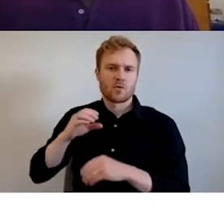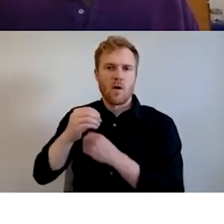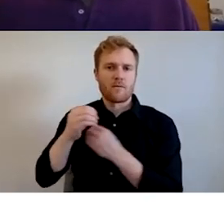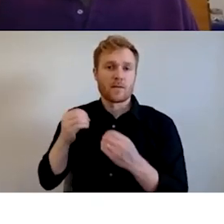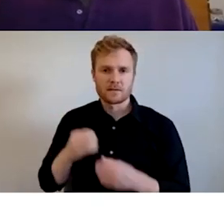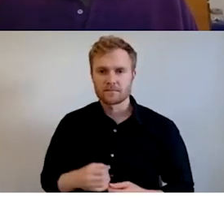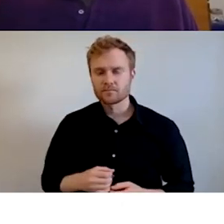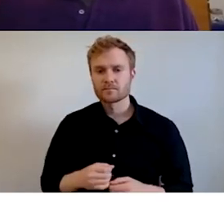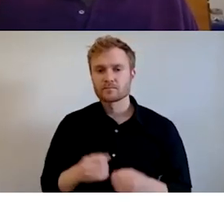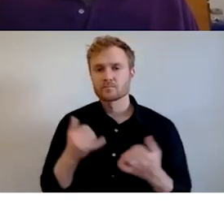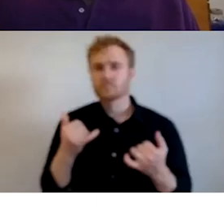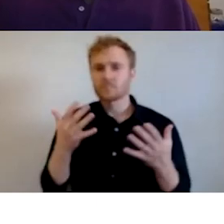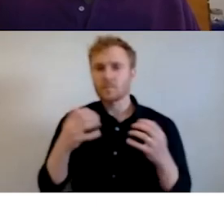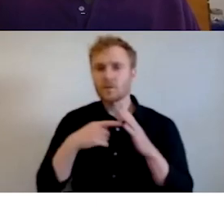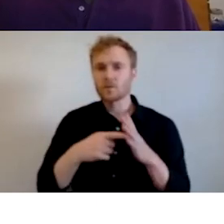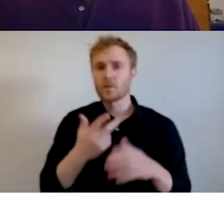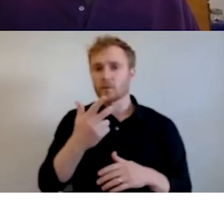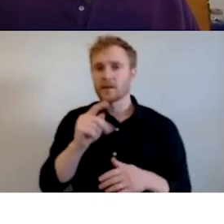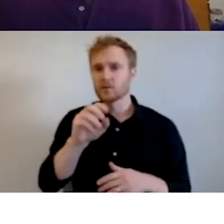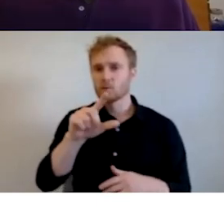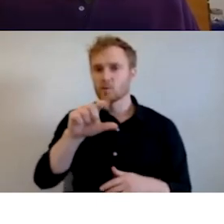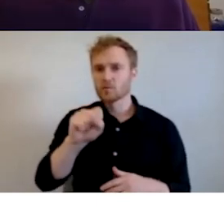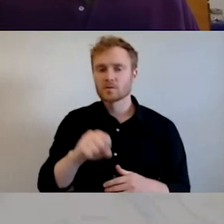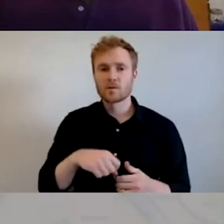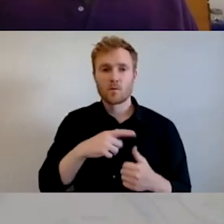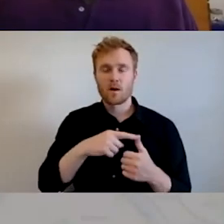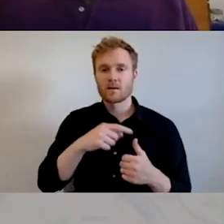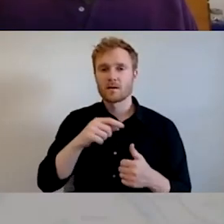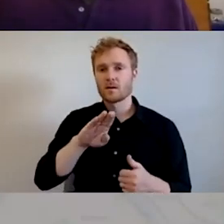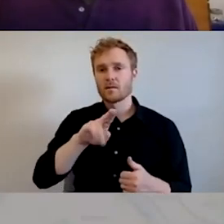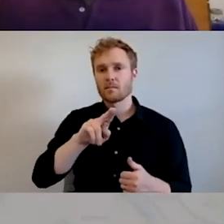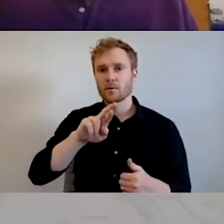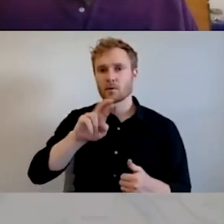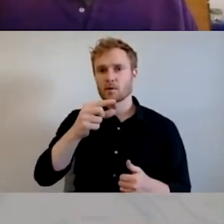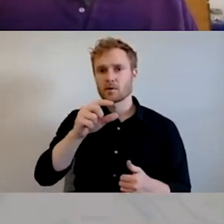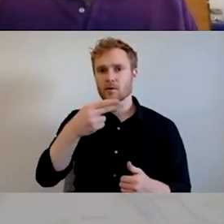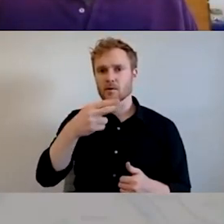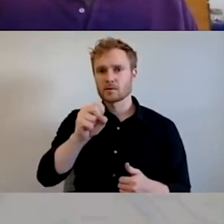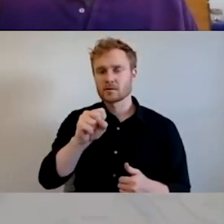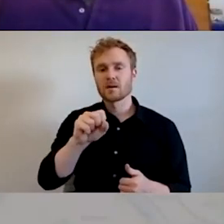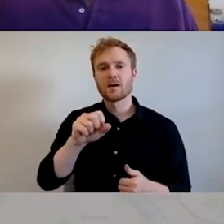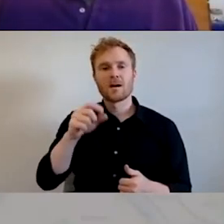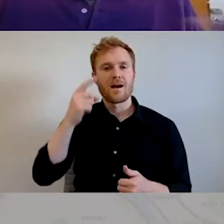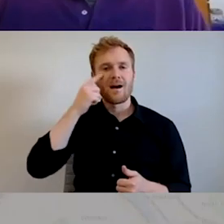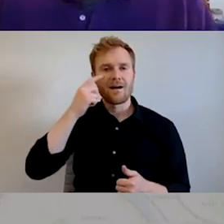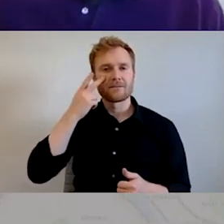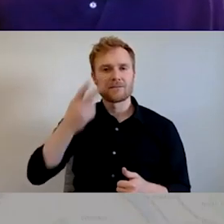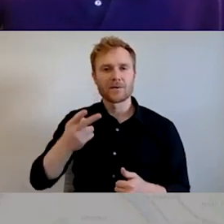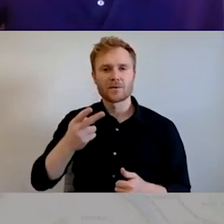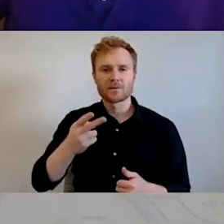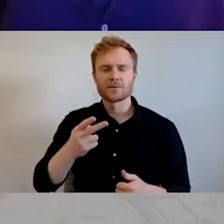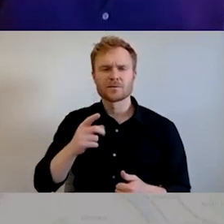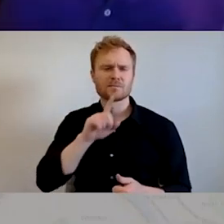one is going to be Berg's eye view, which is a really cool data layer or series of data layers. Let see if it's a refresh for me.